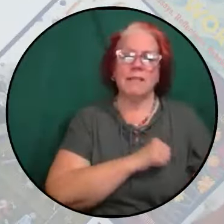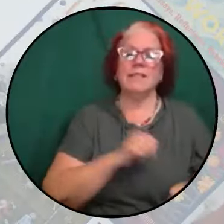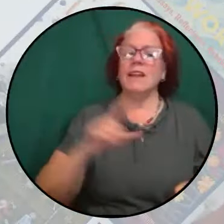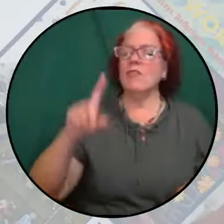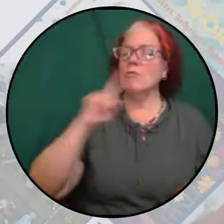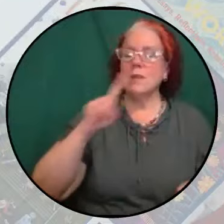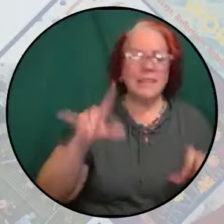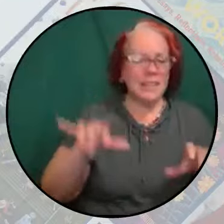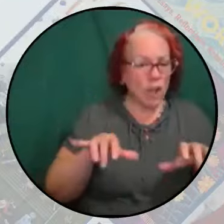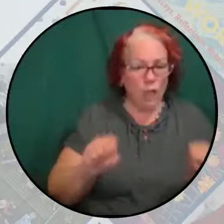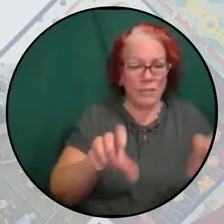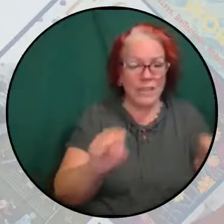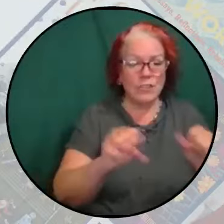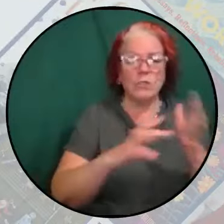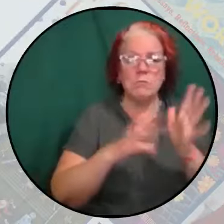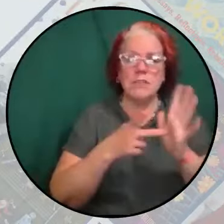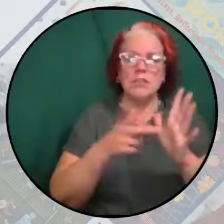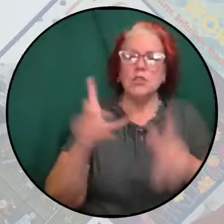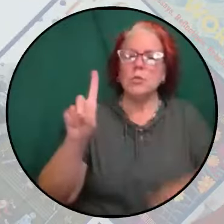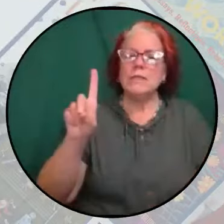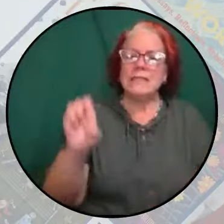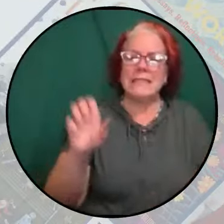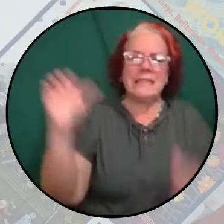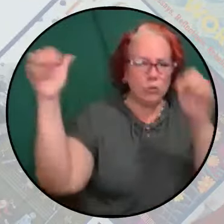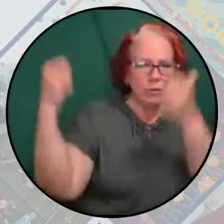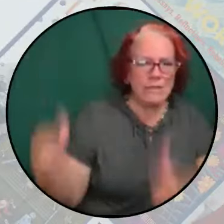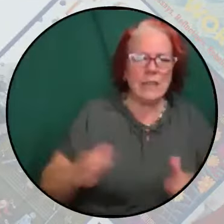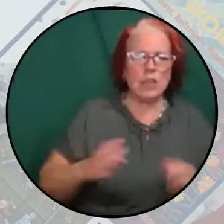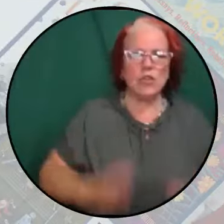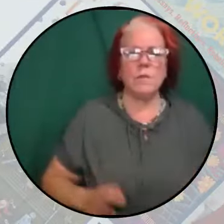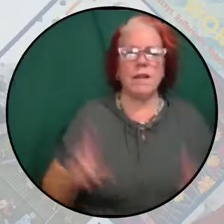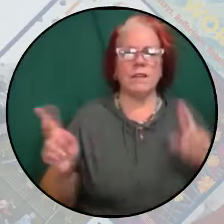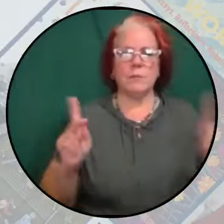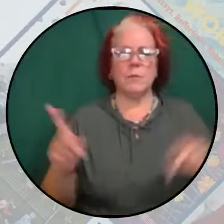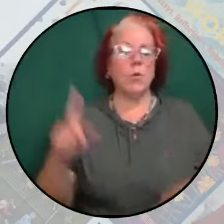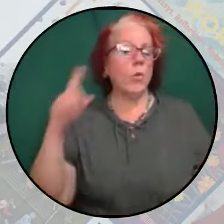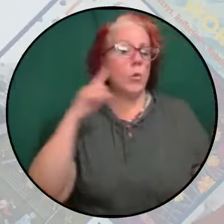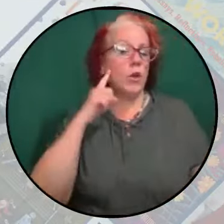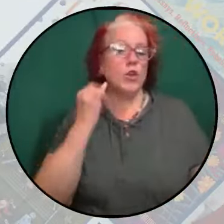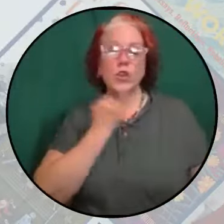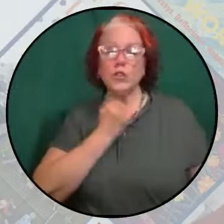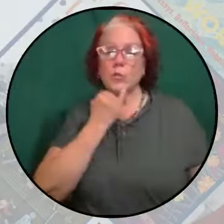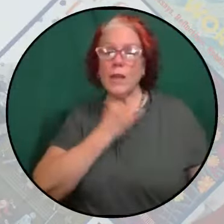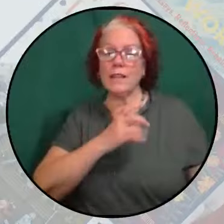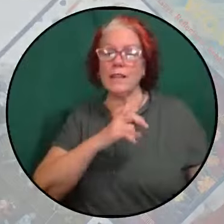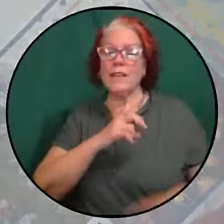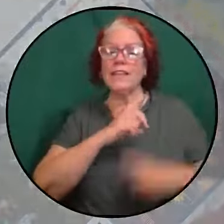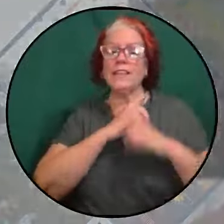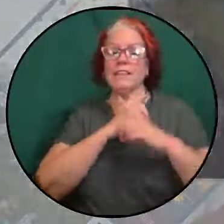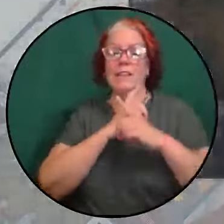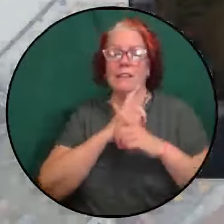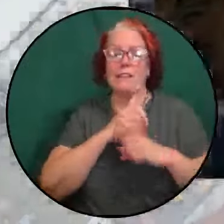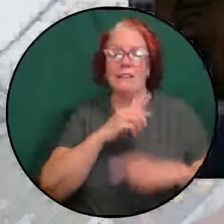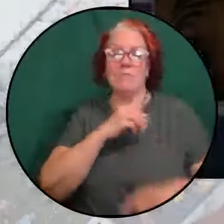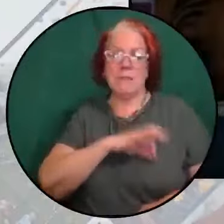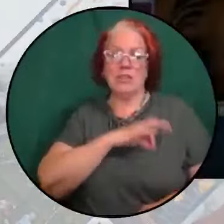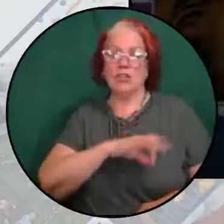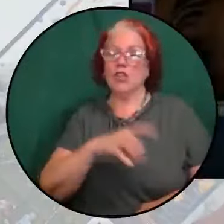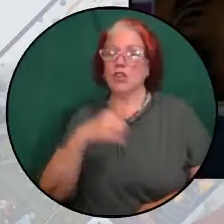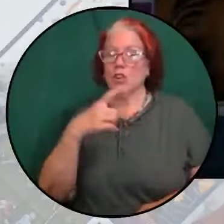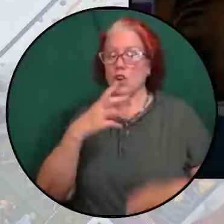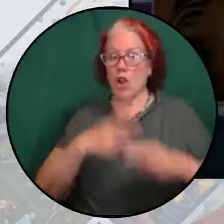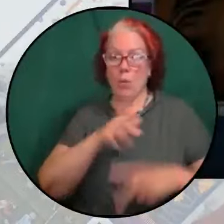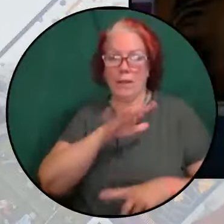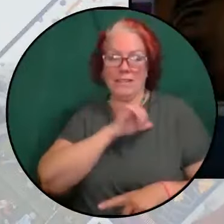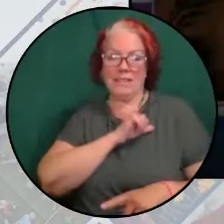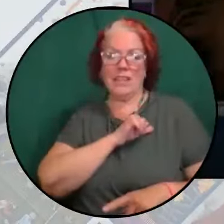depends on dehumanization. When we heard Israeli defense minister called Palestinians human animals, we knew the long,